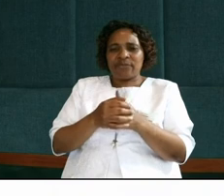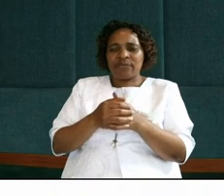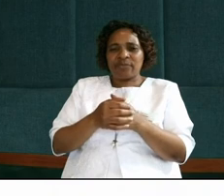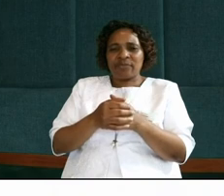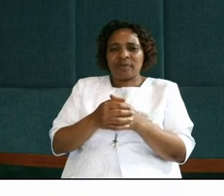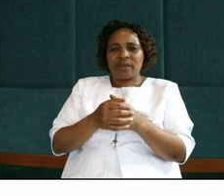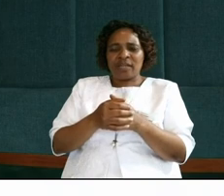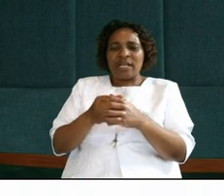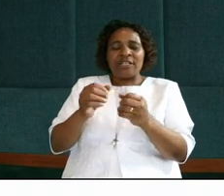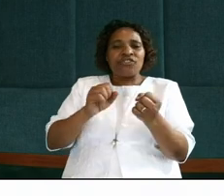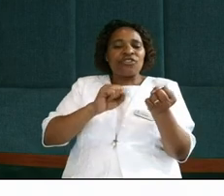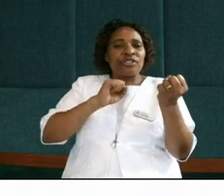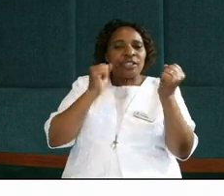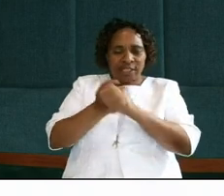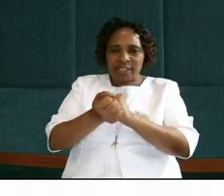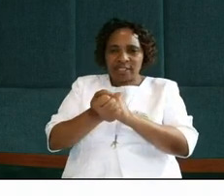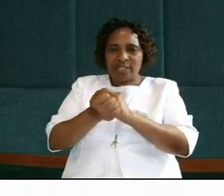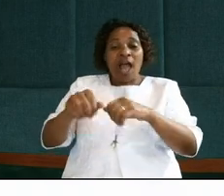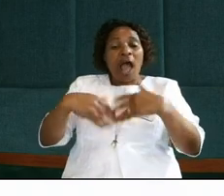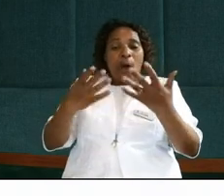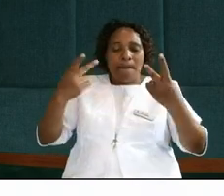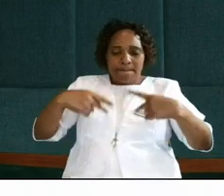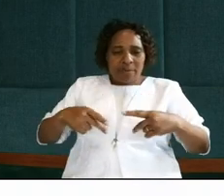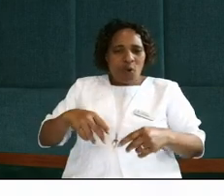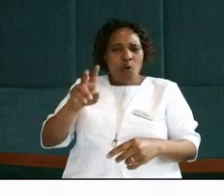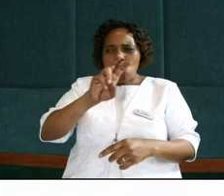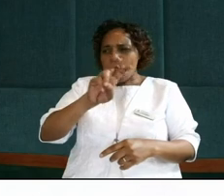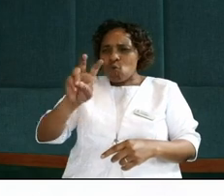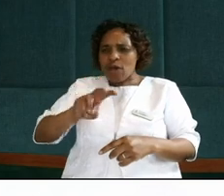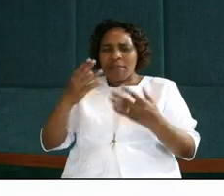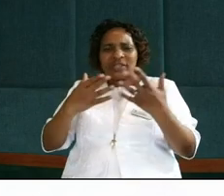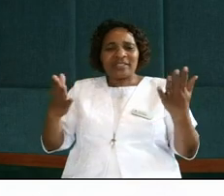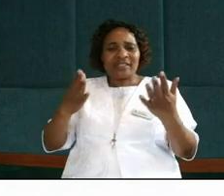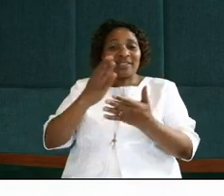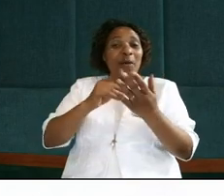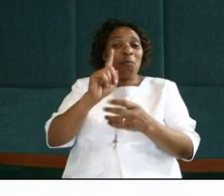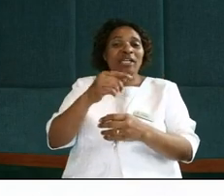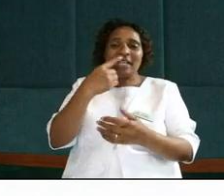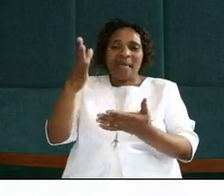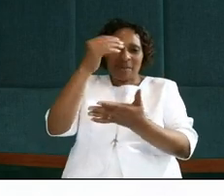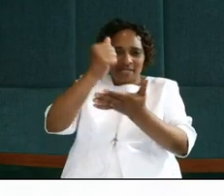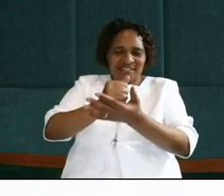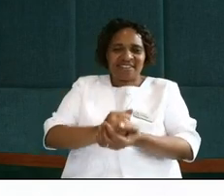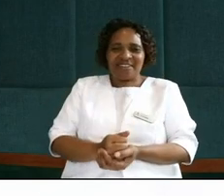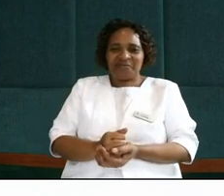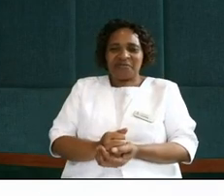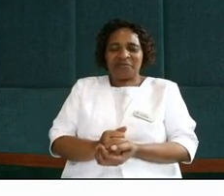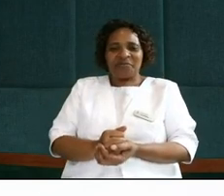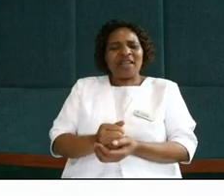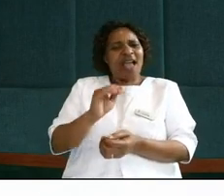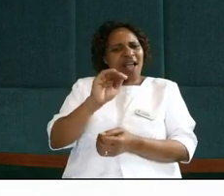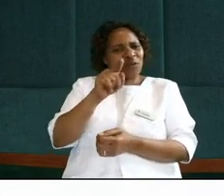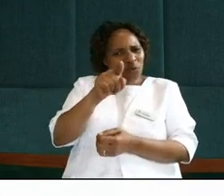he changed how people looked at life, can somebody say amen? And I'm asking you this morning,